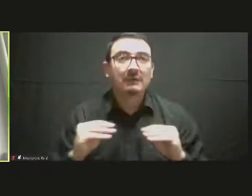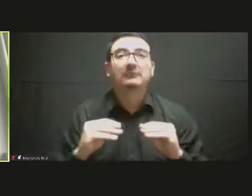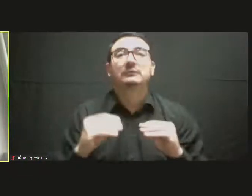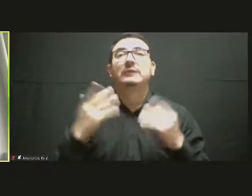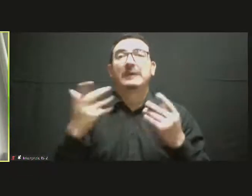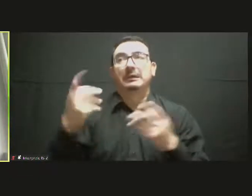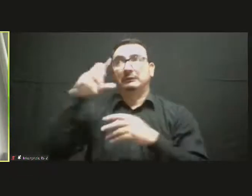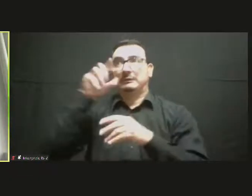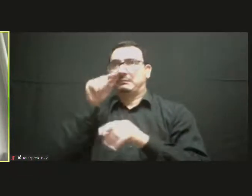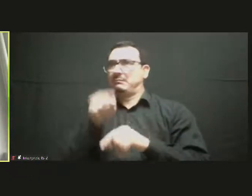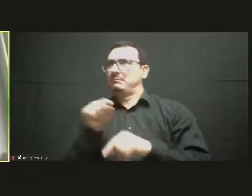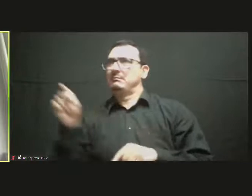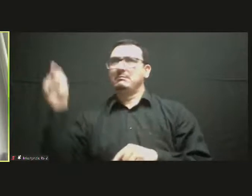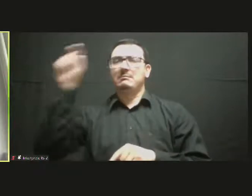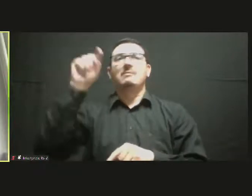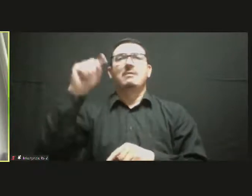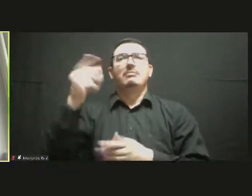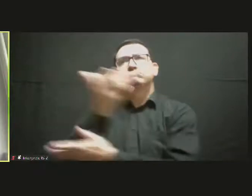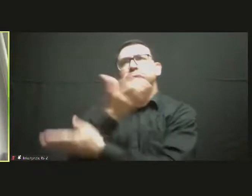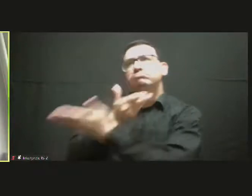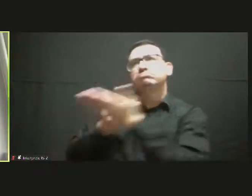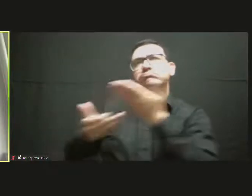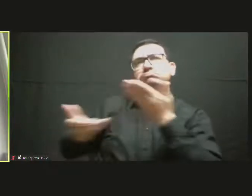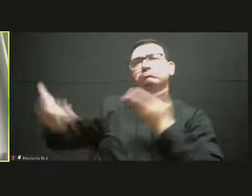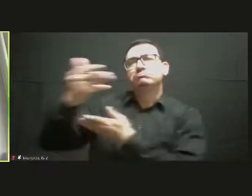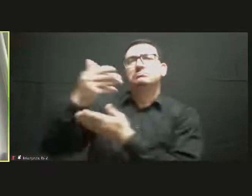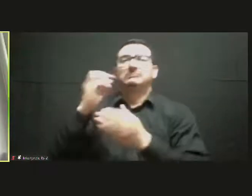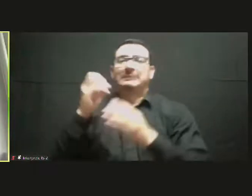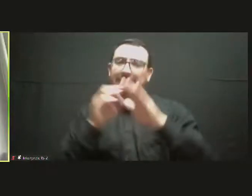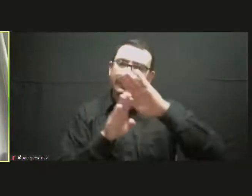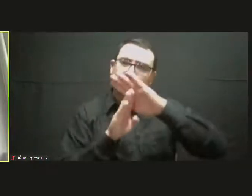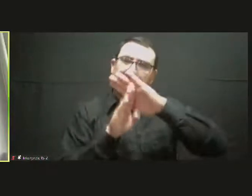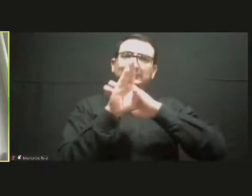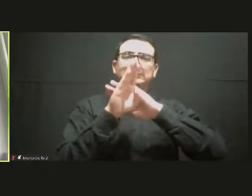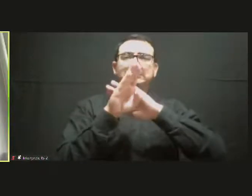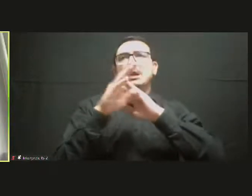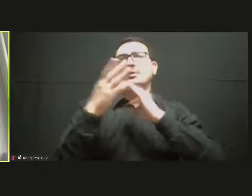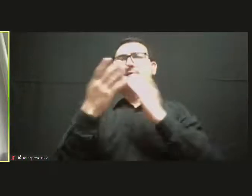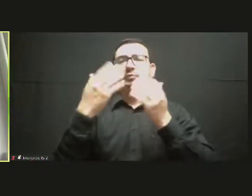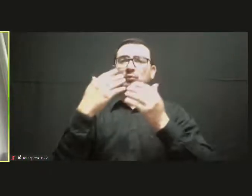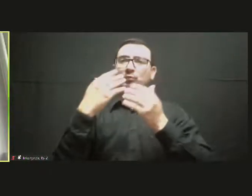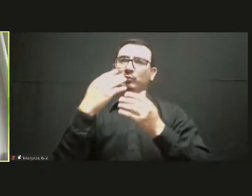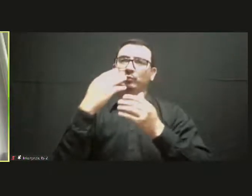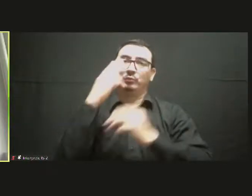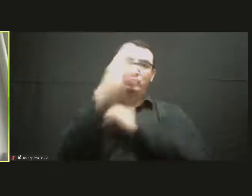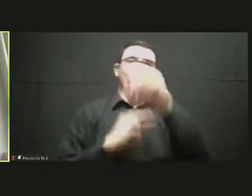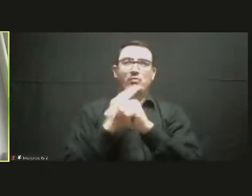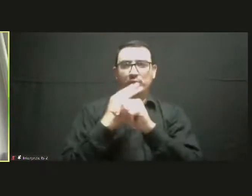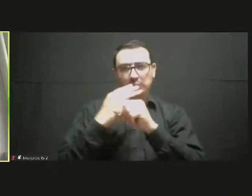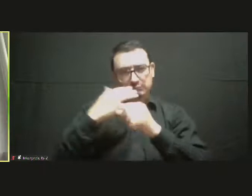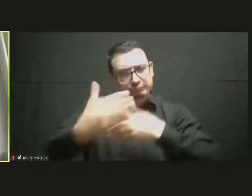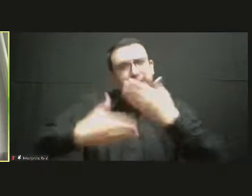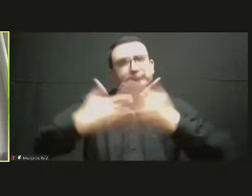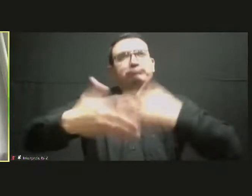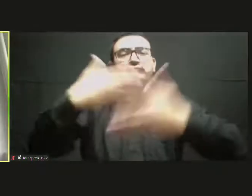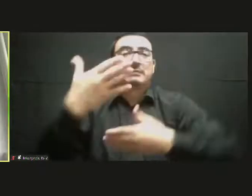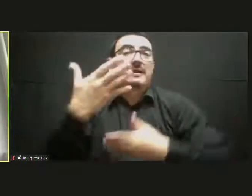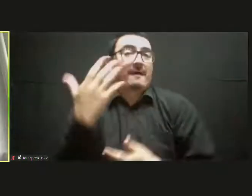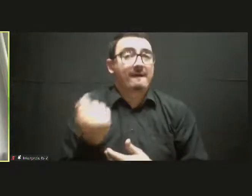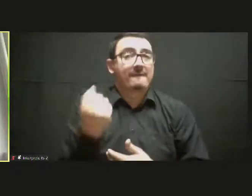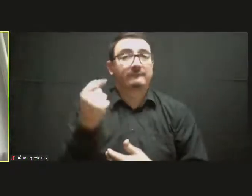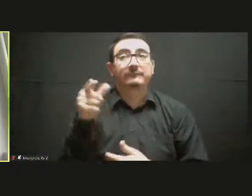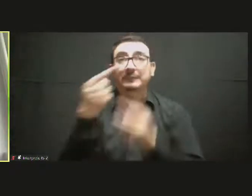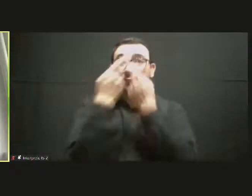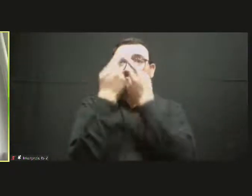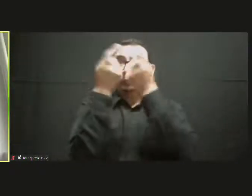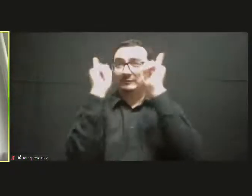bring together one Institute that is very well connected on the great level of the creative scene with development